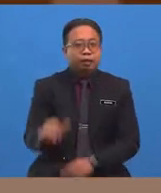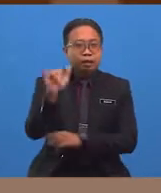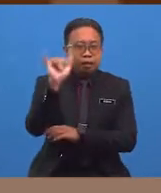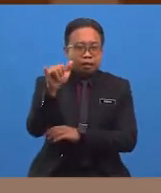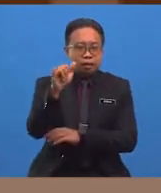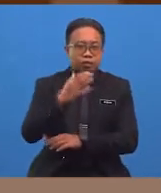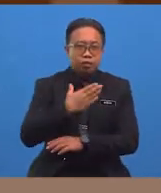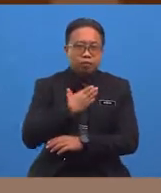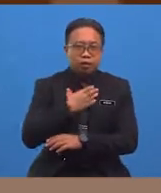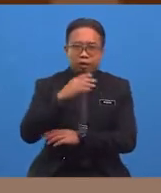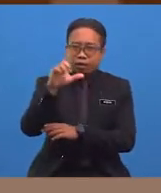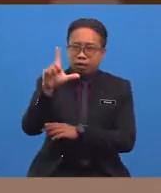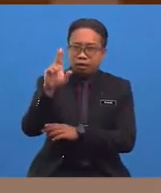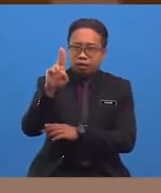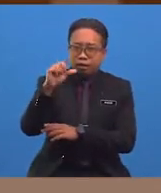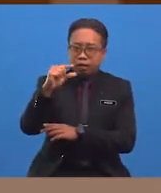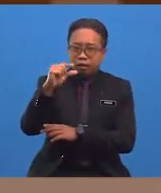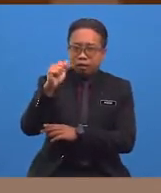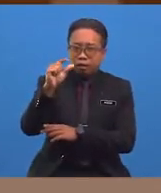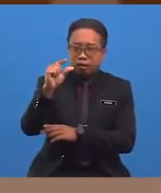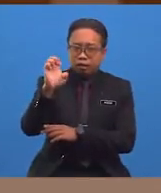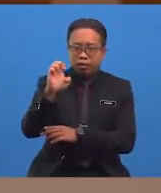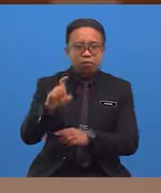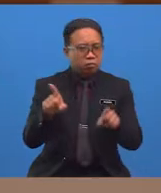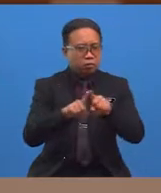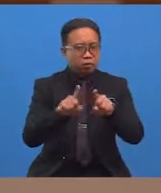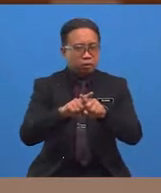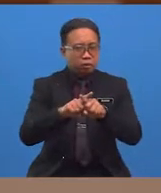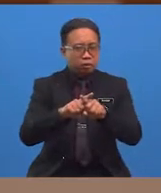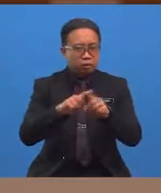My luggage, my bag. It is the same thing.